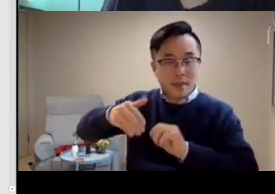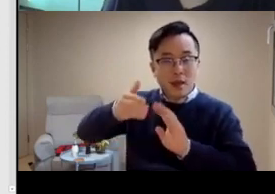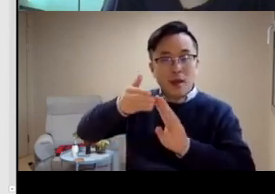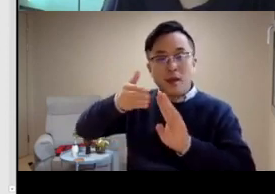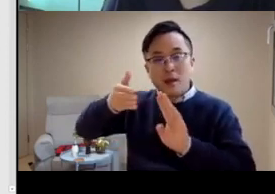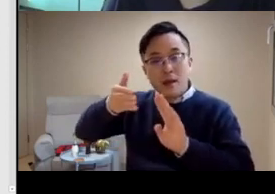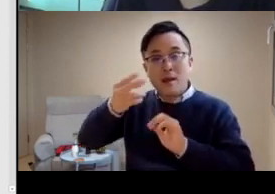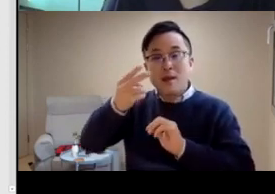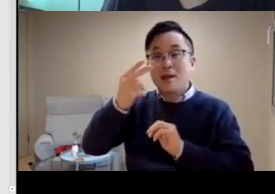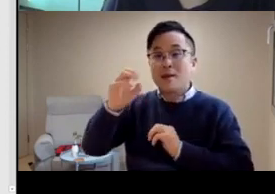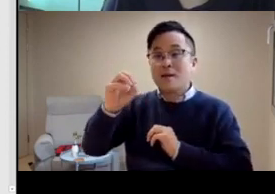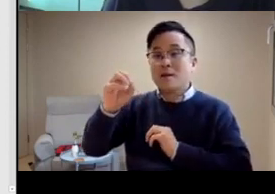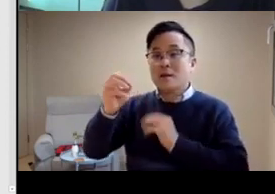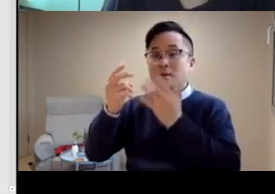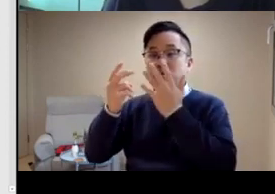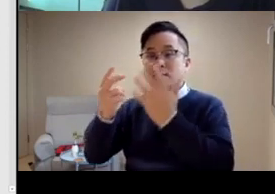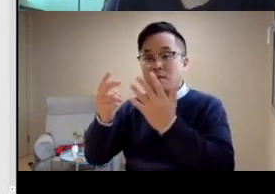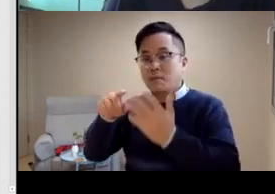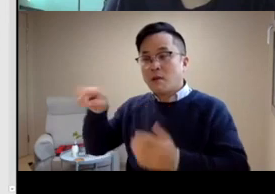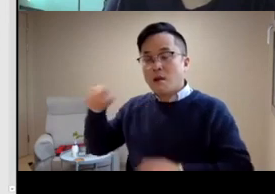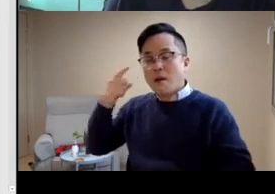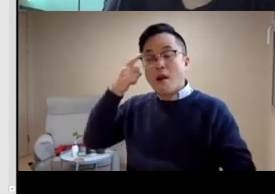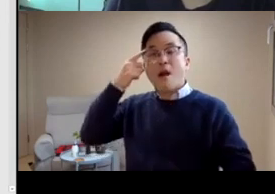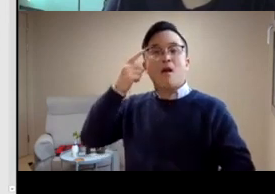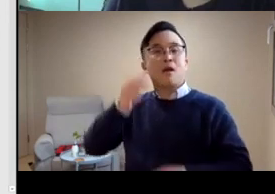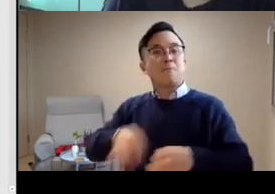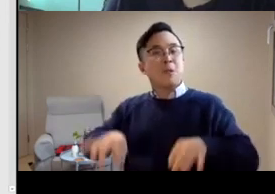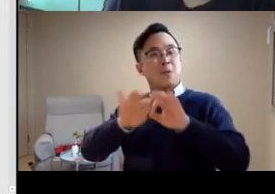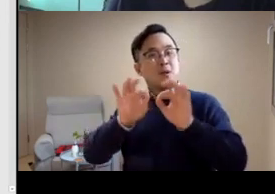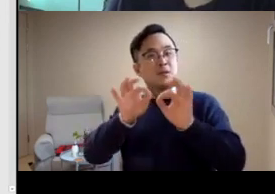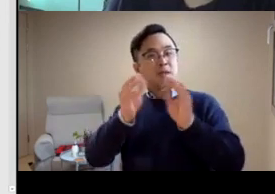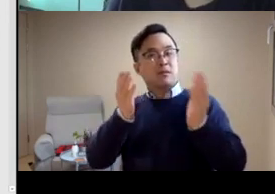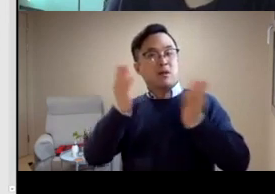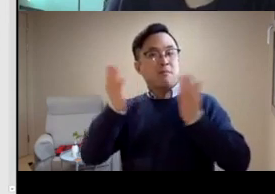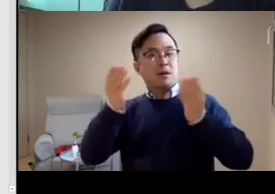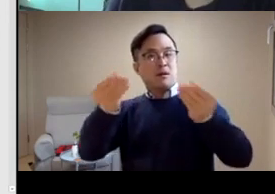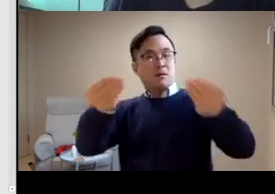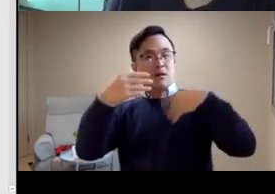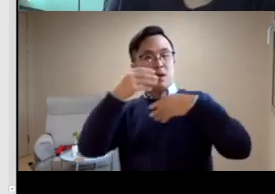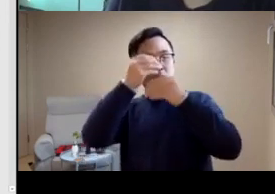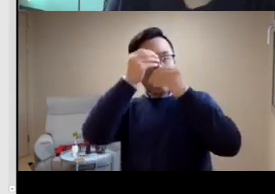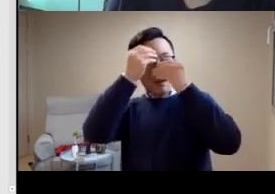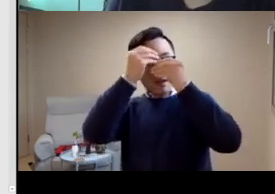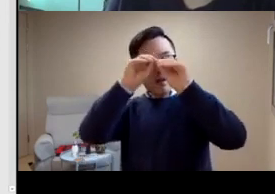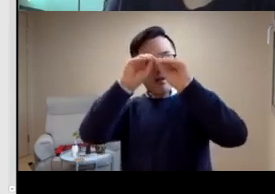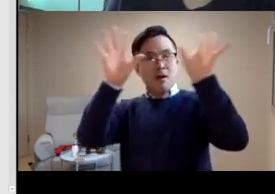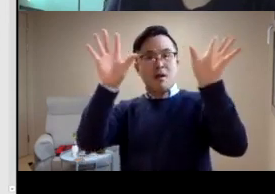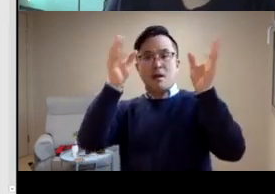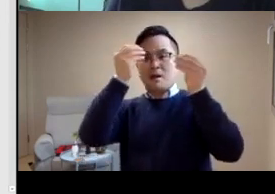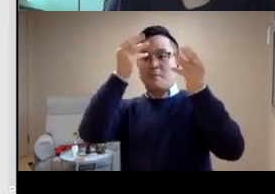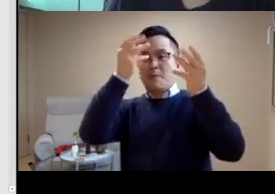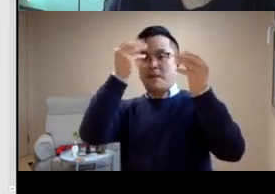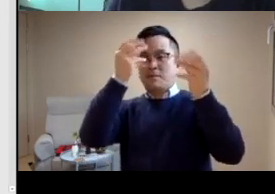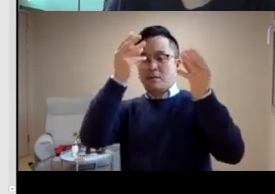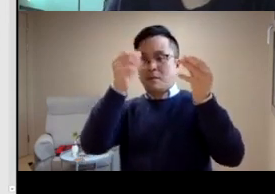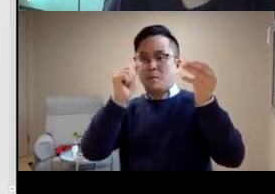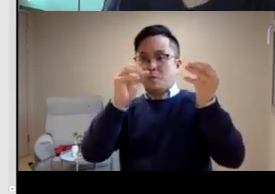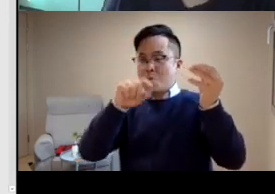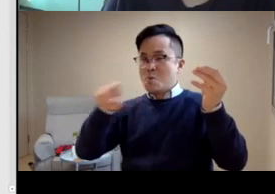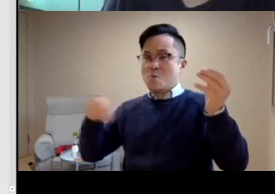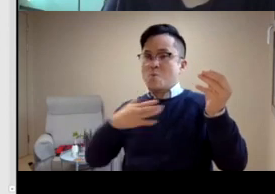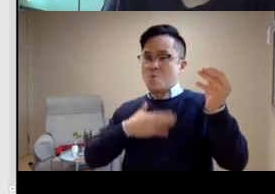And you know, the thing is then, in 2007, this is a very important year because